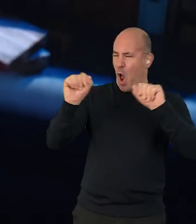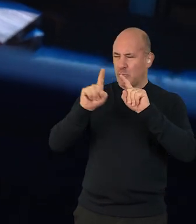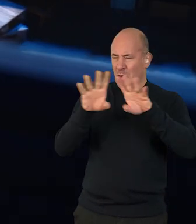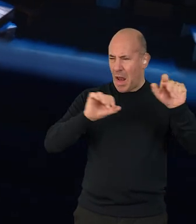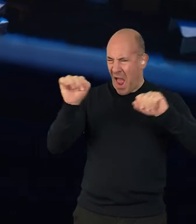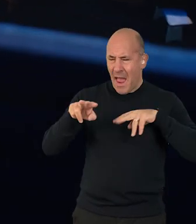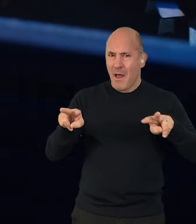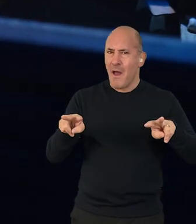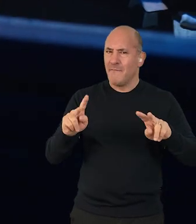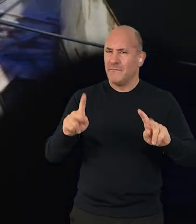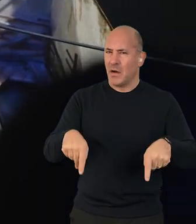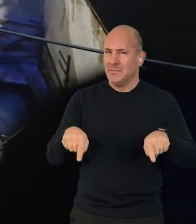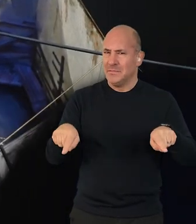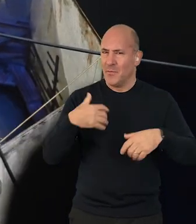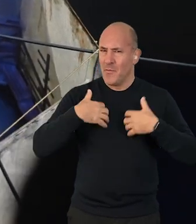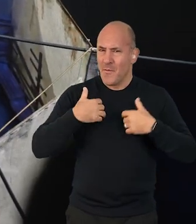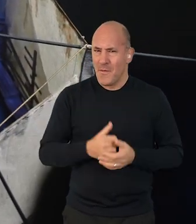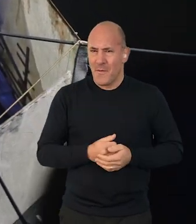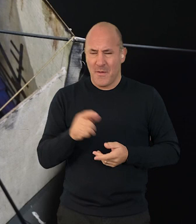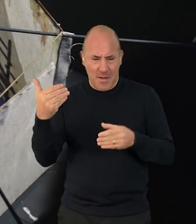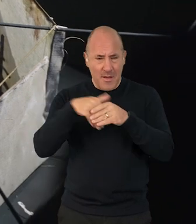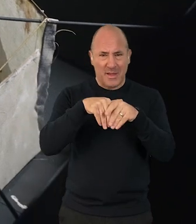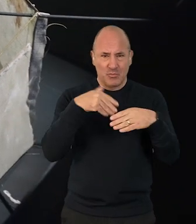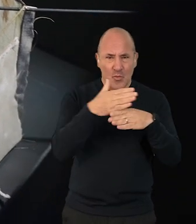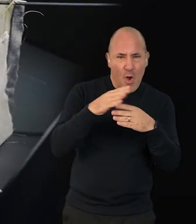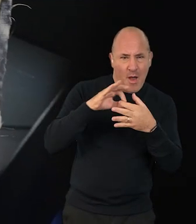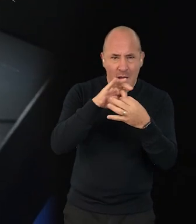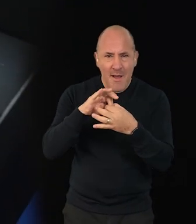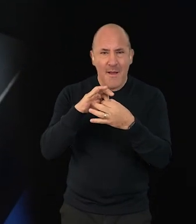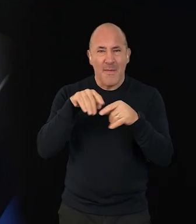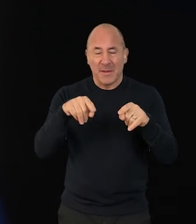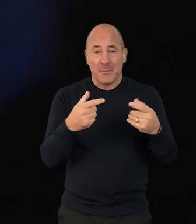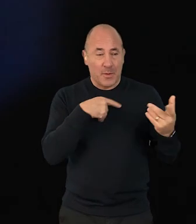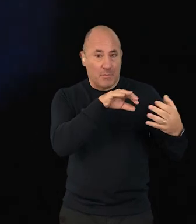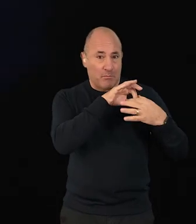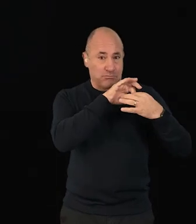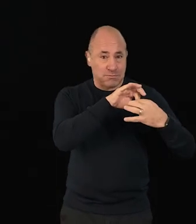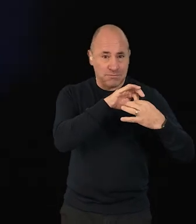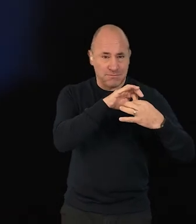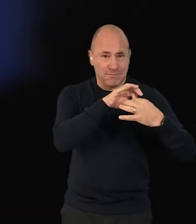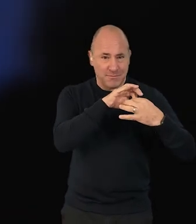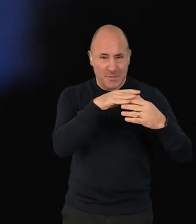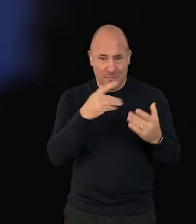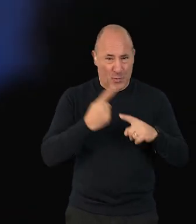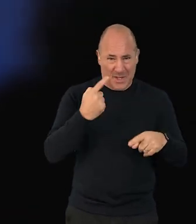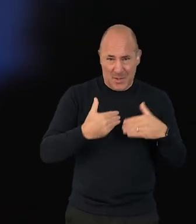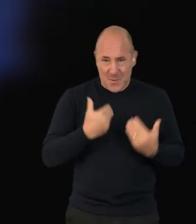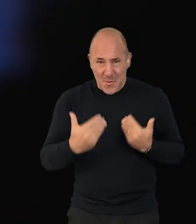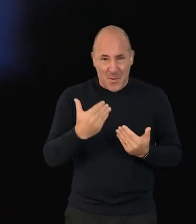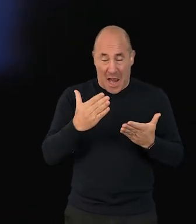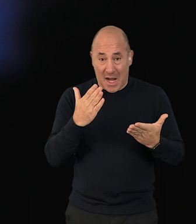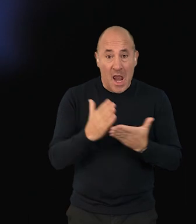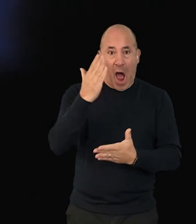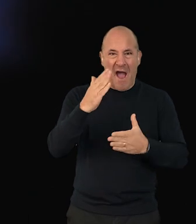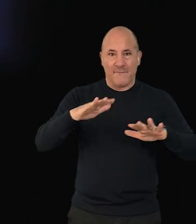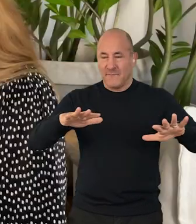audiences work in different countries, how audiences engage in this work. And these moments of coming together, having these sprints,